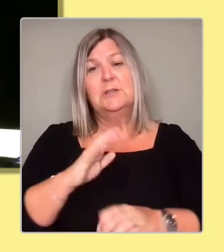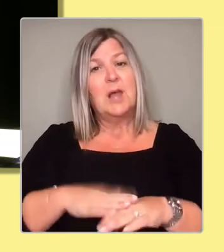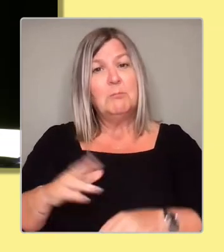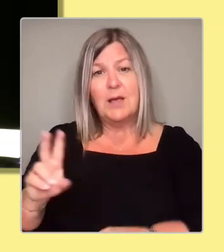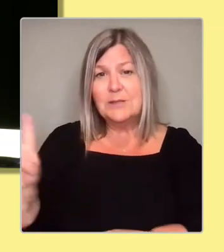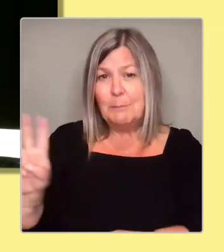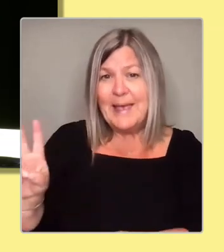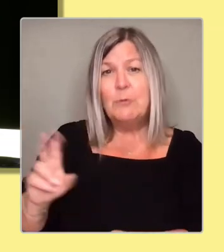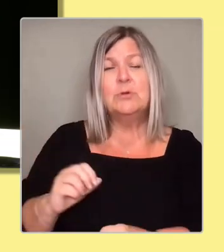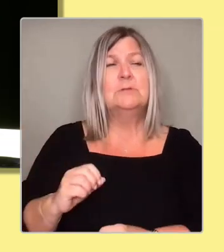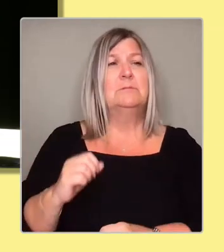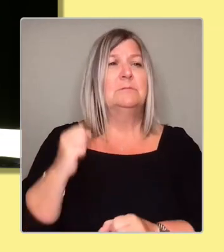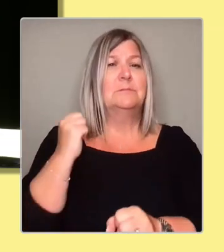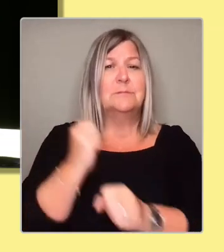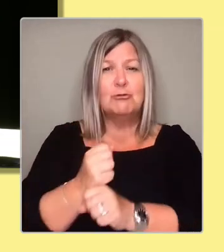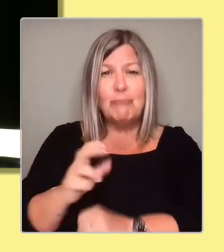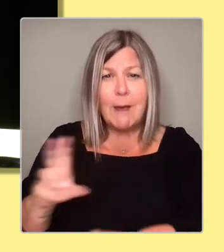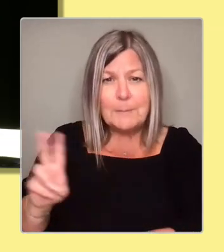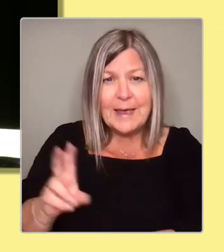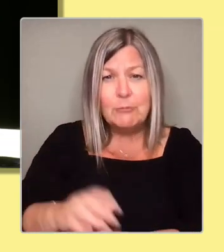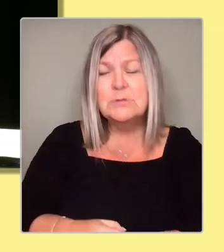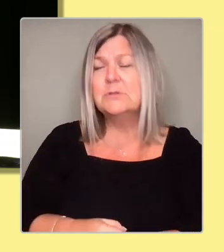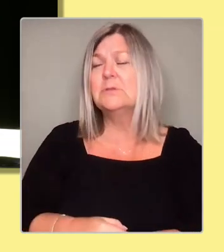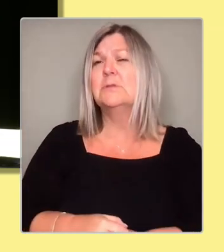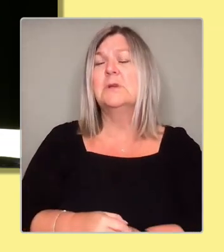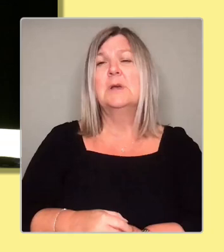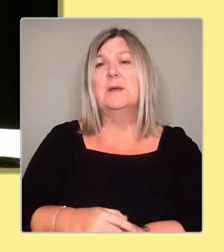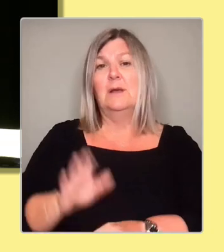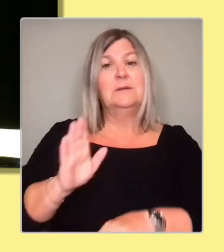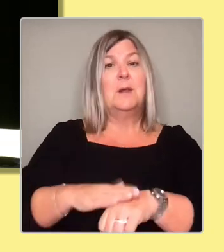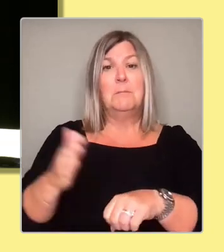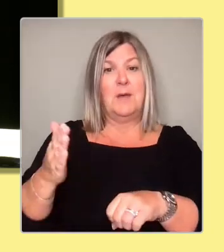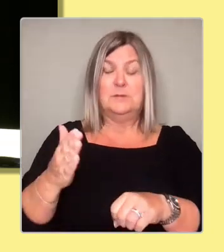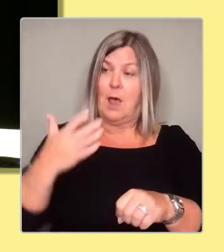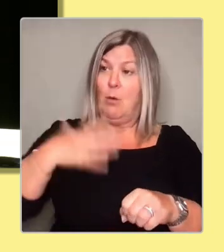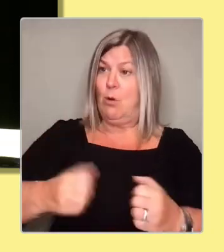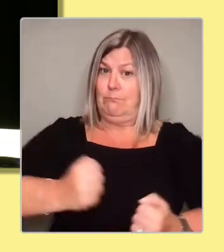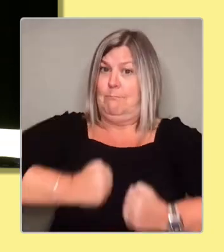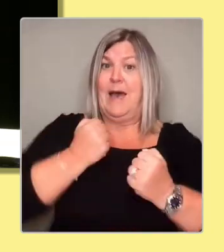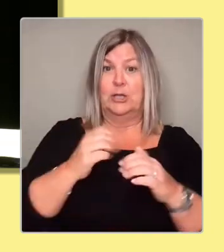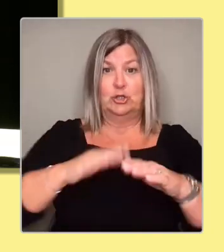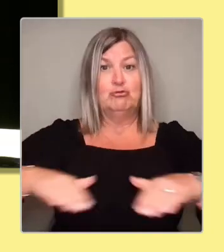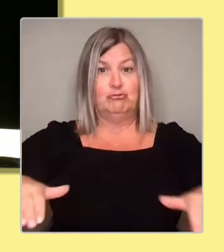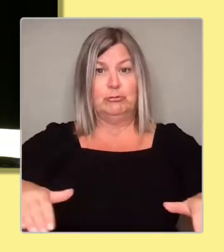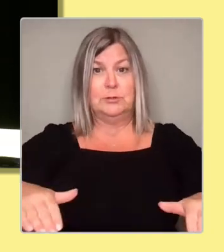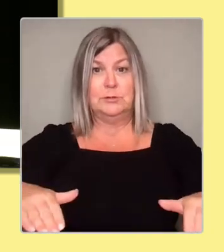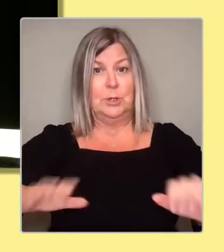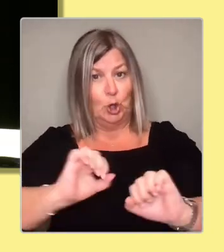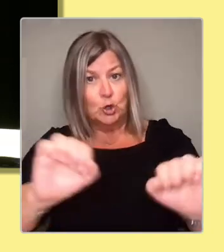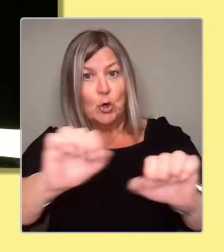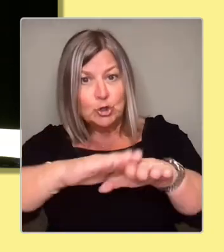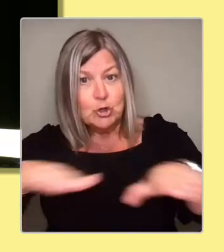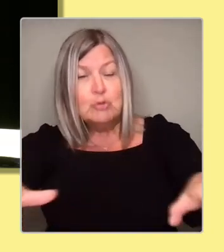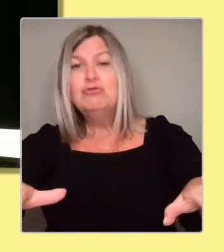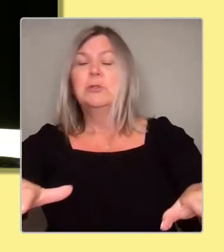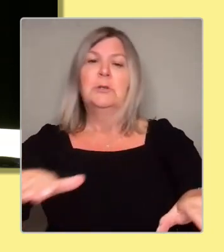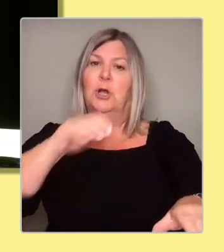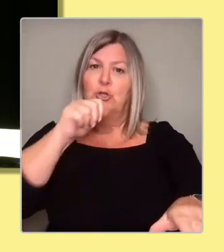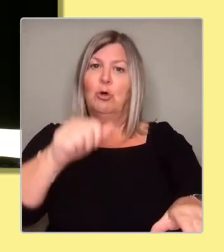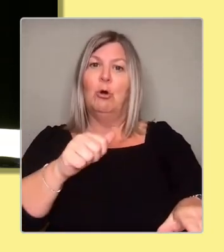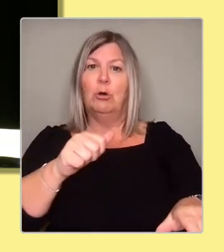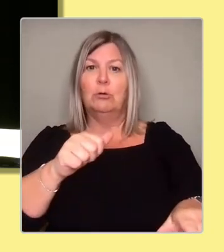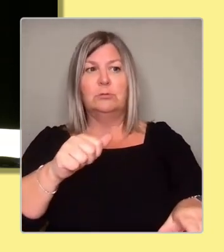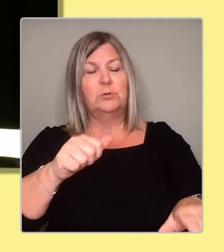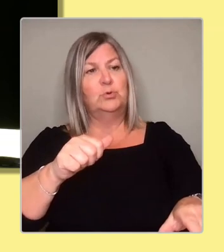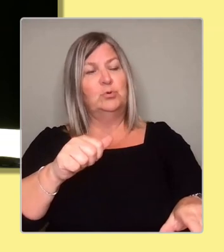you know, we want our children, I want my children, not to remain in this unequal involuntary union